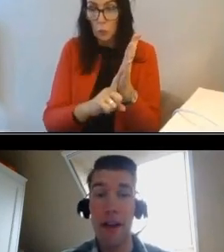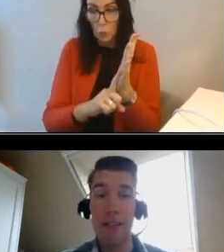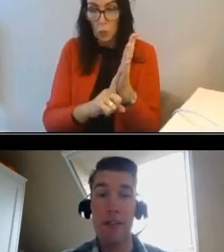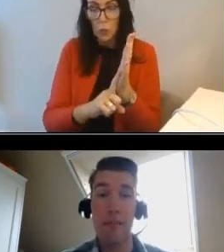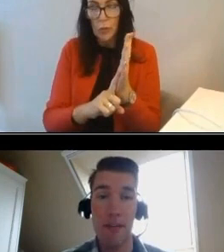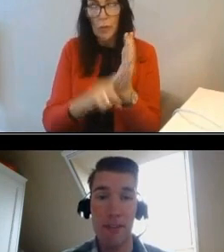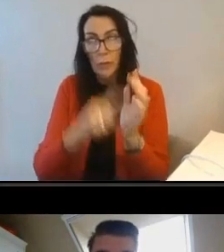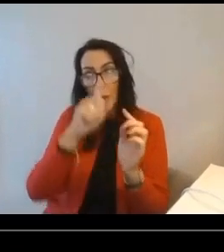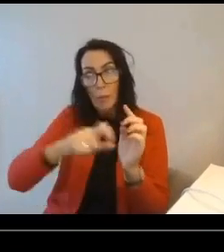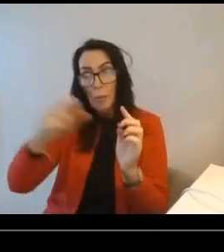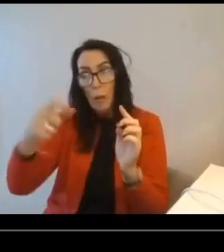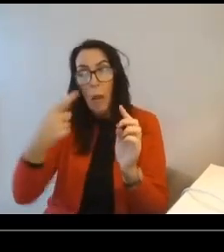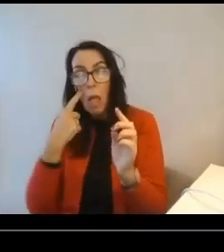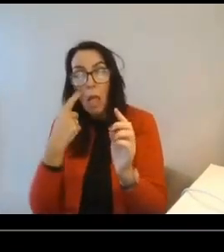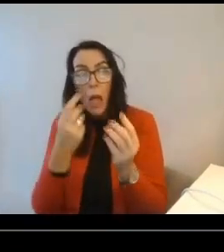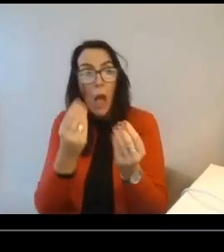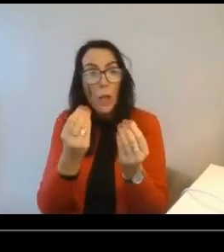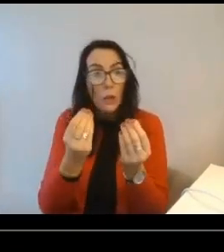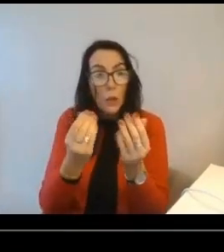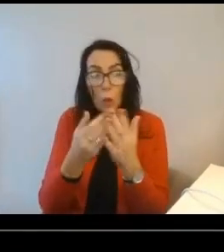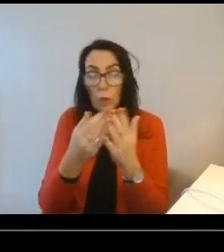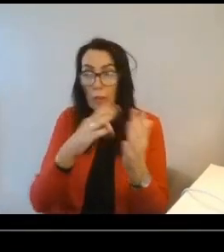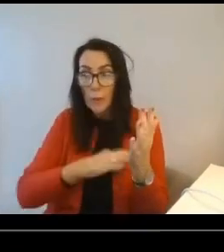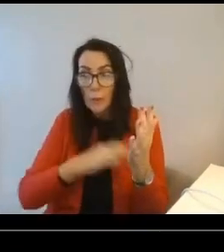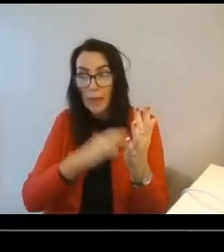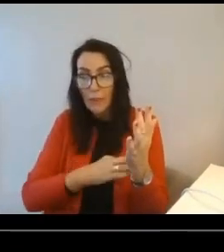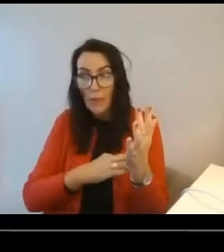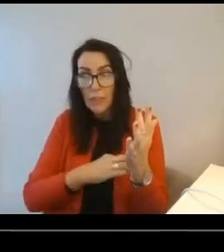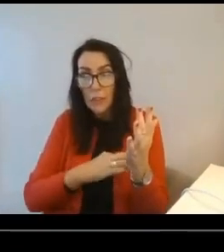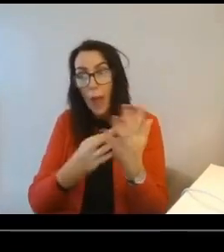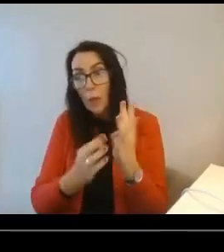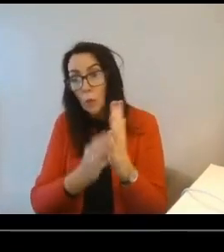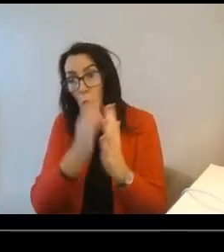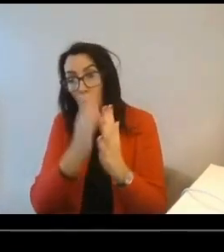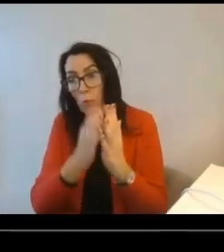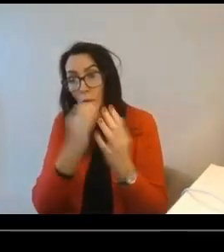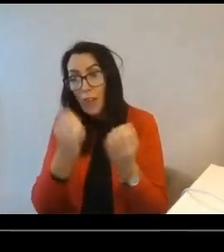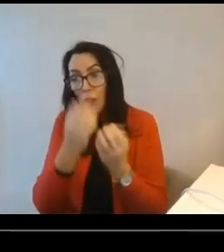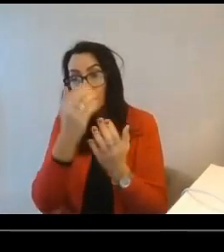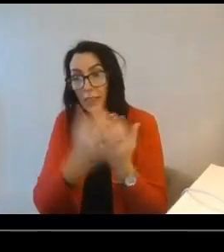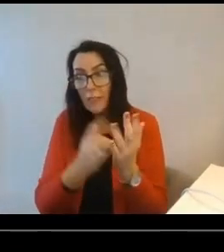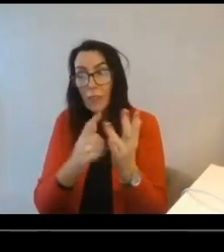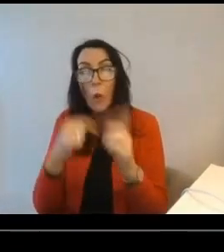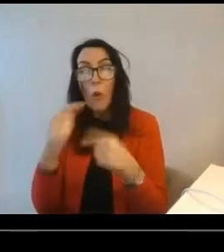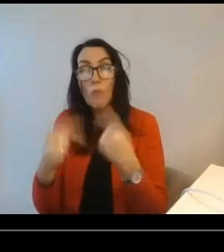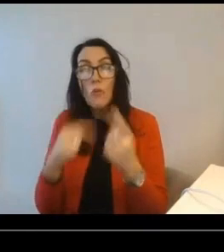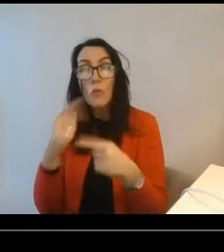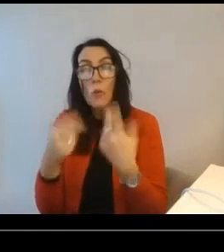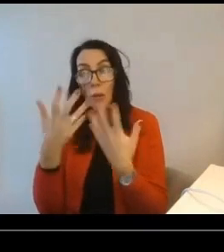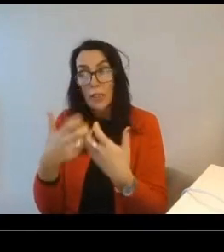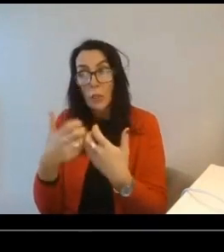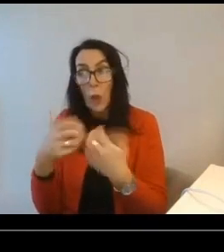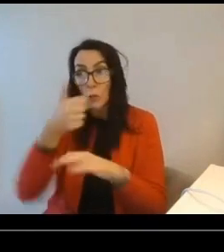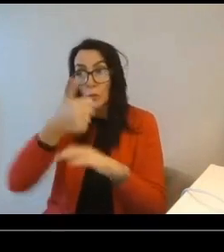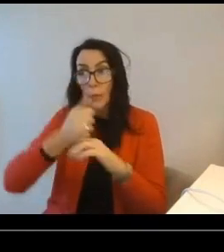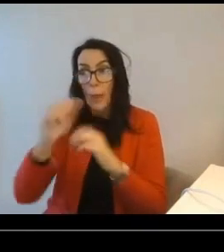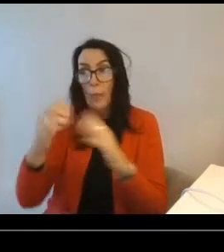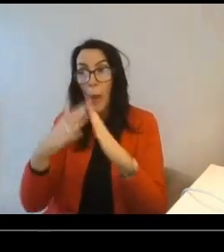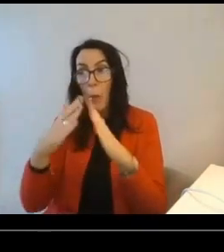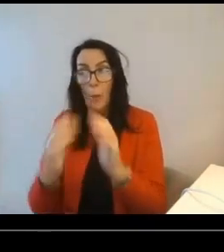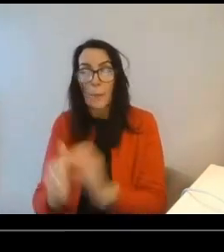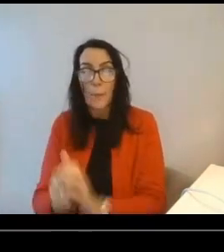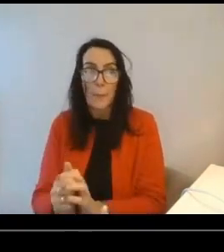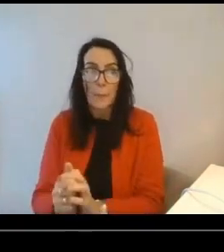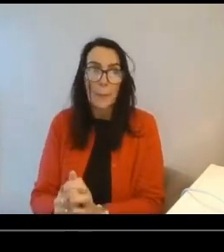users on the costs and benefits of making energy efficiency improvements or installing renewable technologies in their home. Homewise is powered